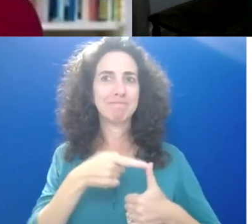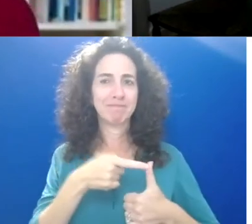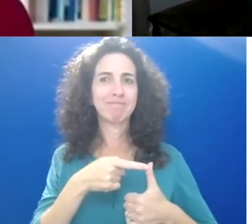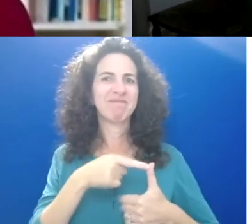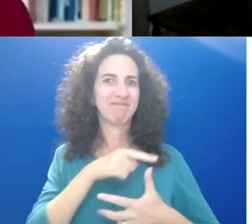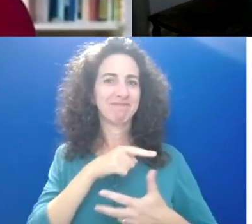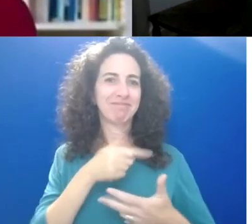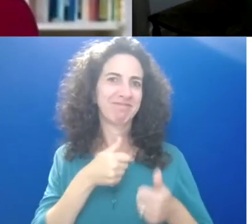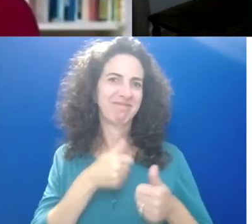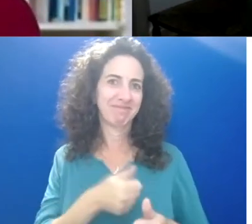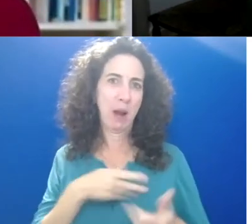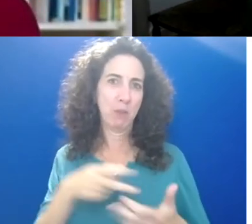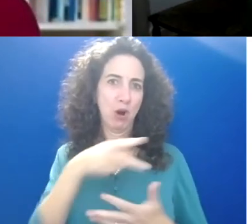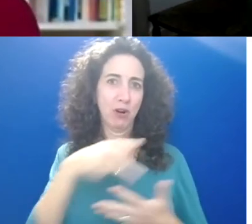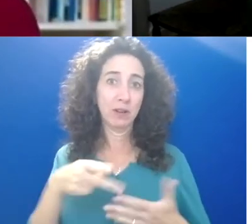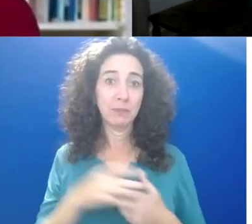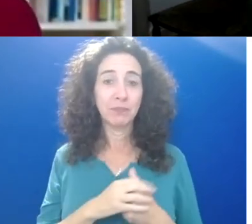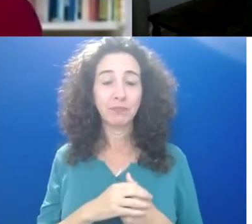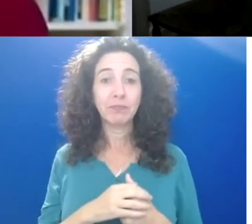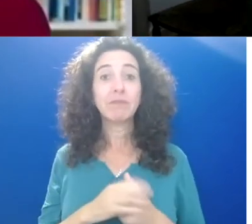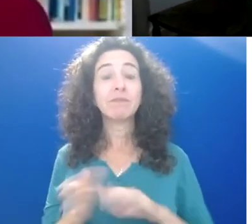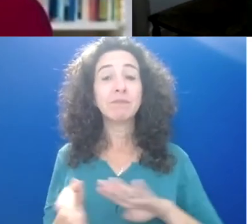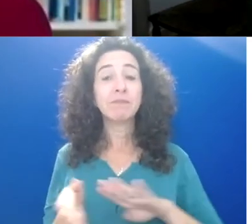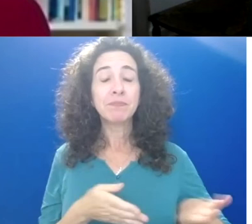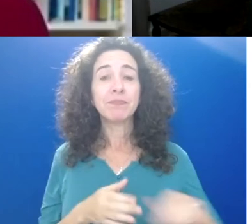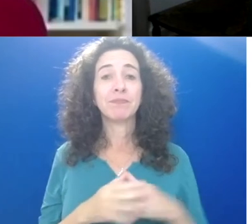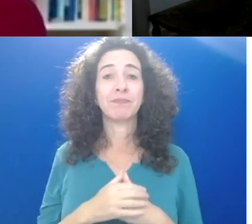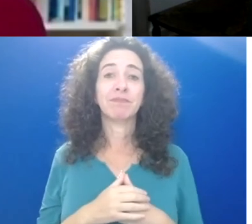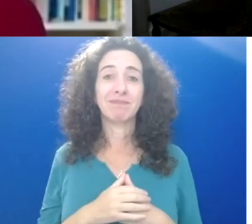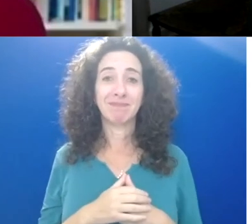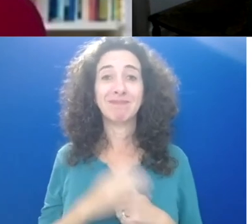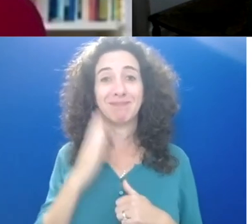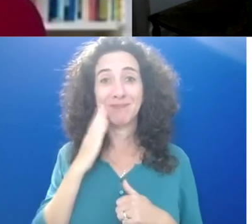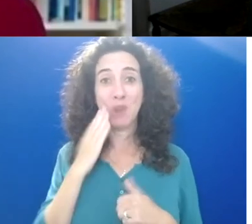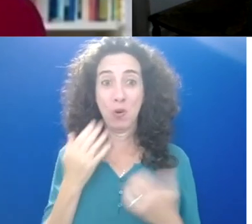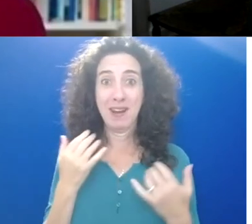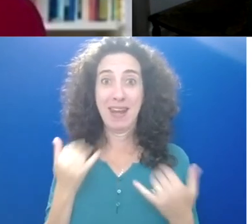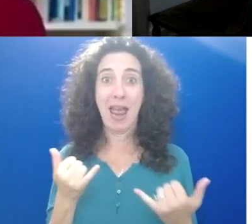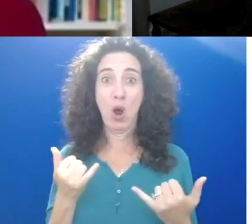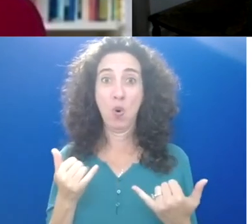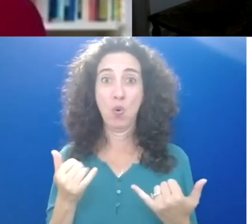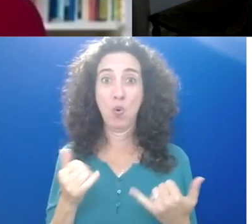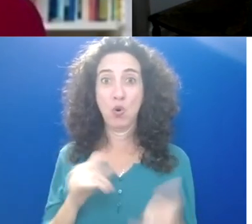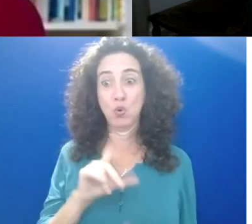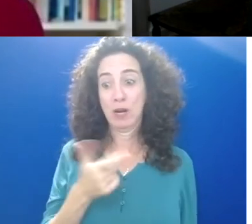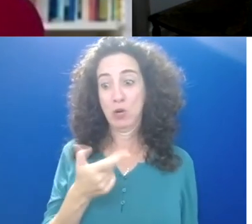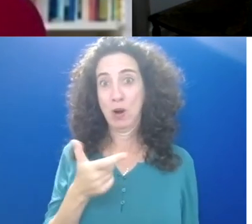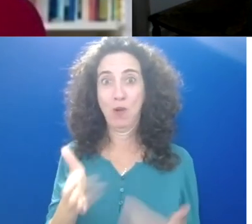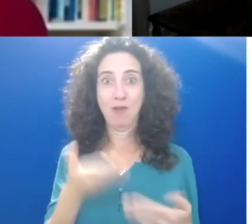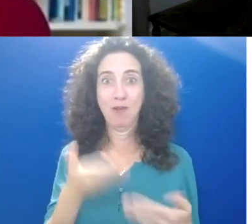As we go into now, we're very close to the end of the year and we get a nice